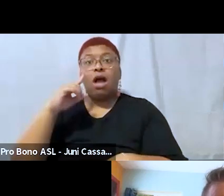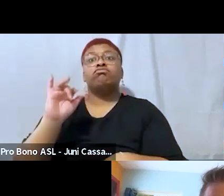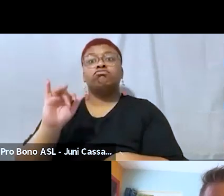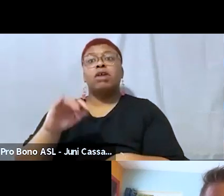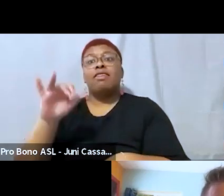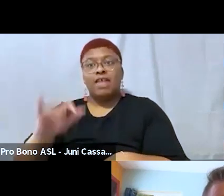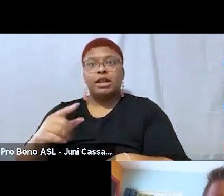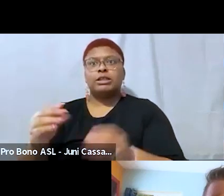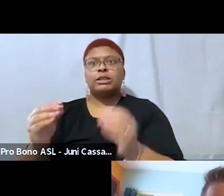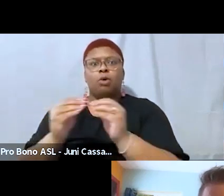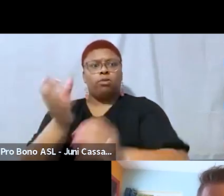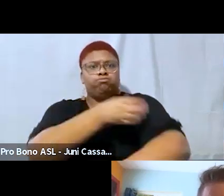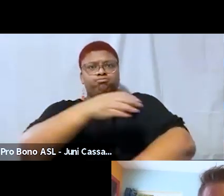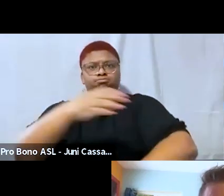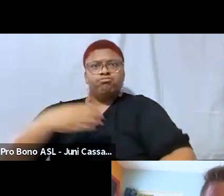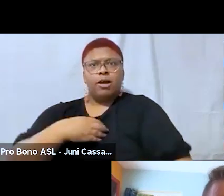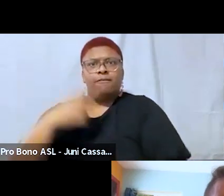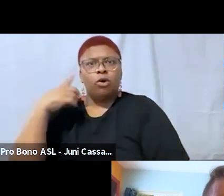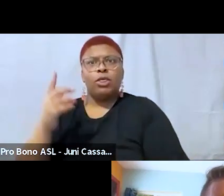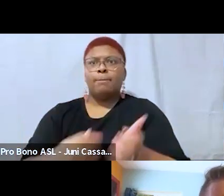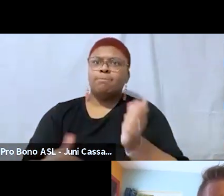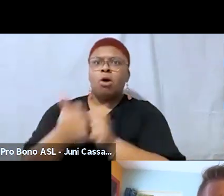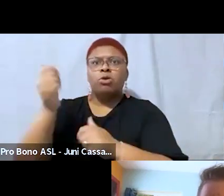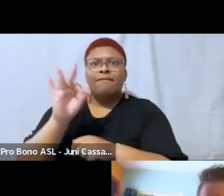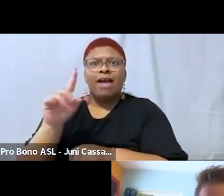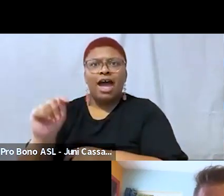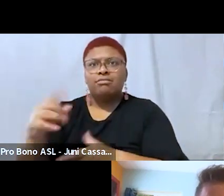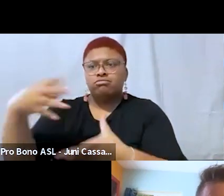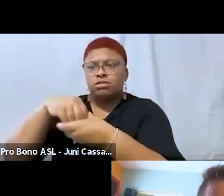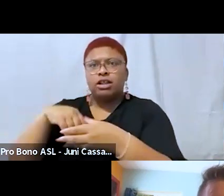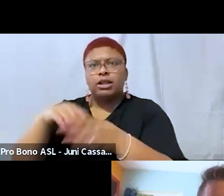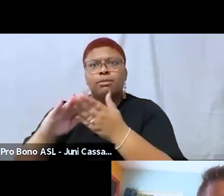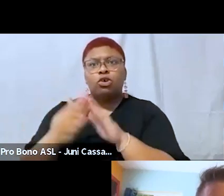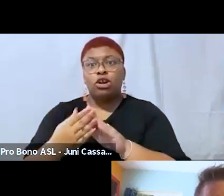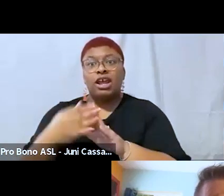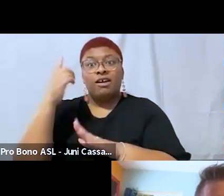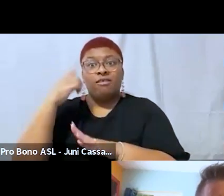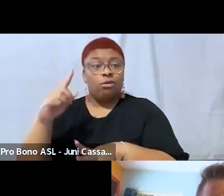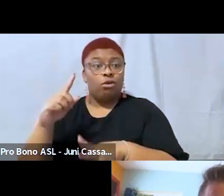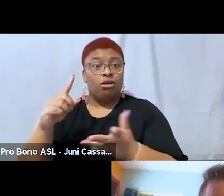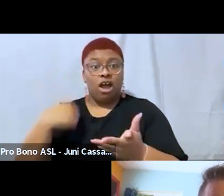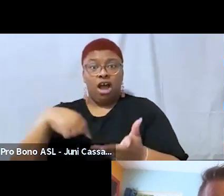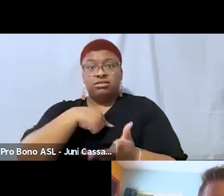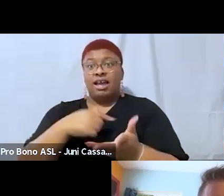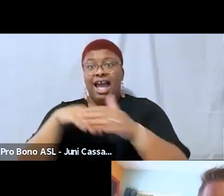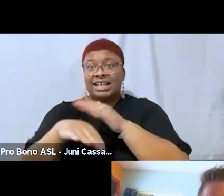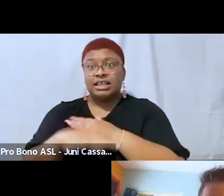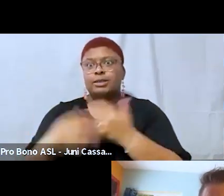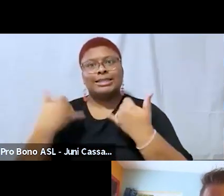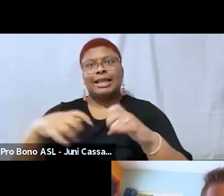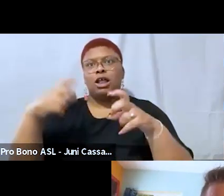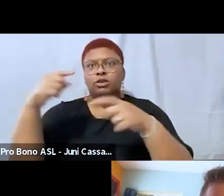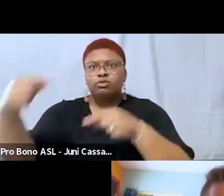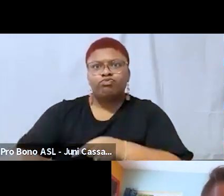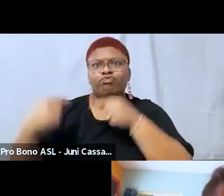empowerment for the fattest among us those for whom access was really an issue even in a fat space